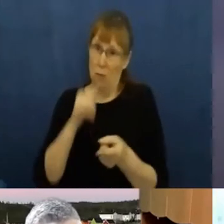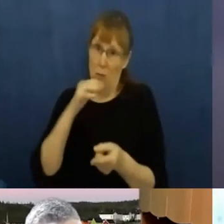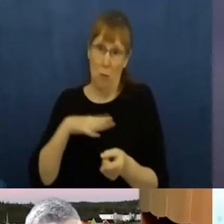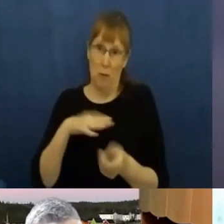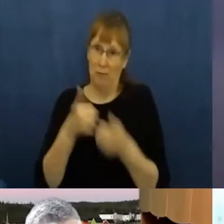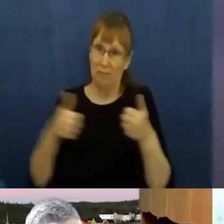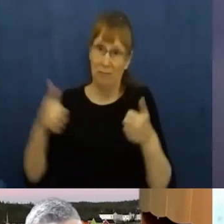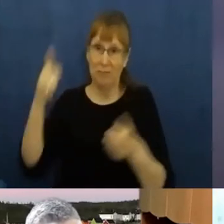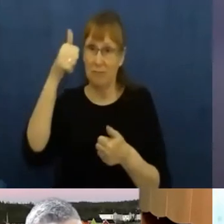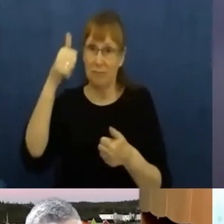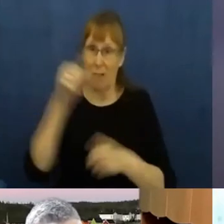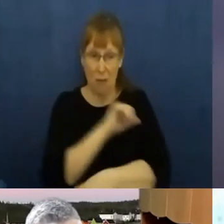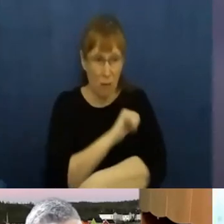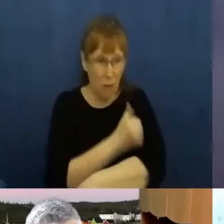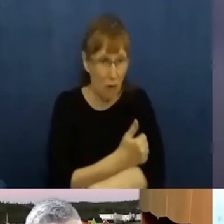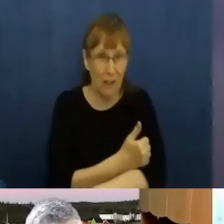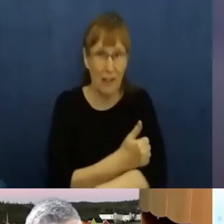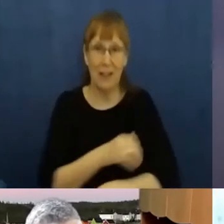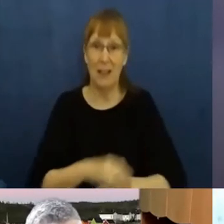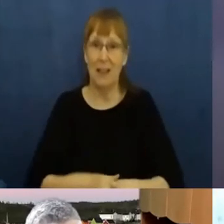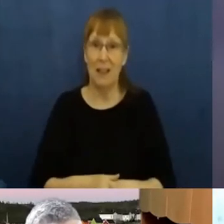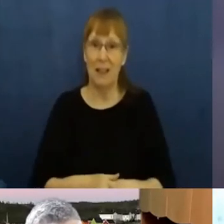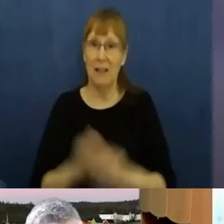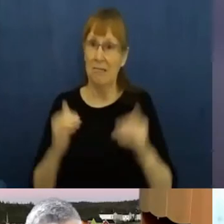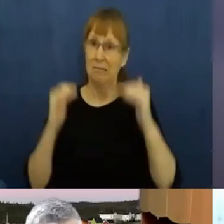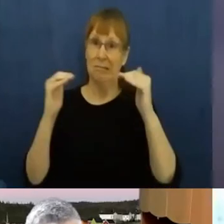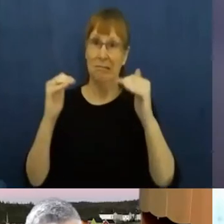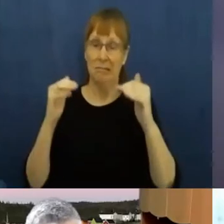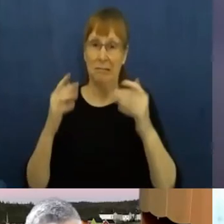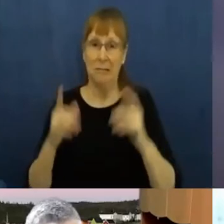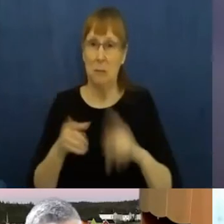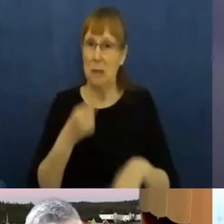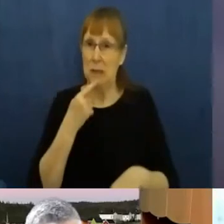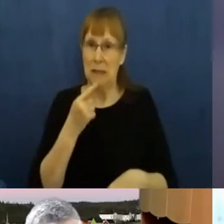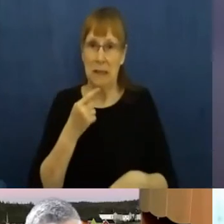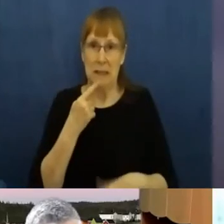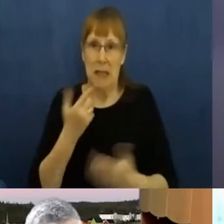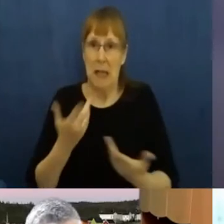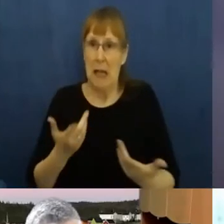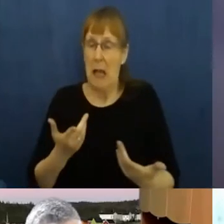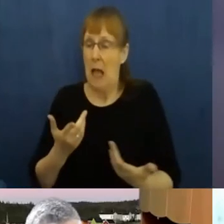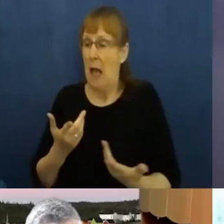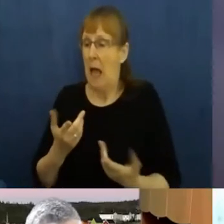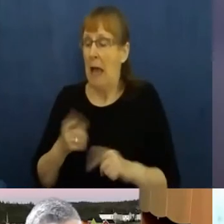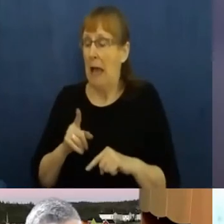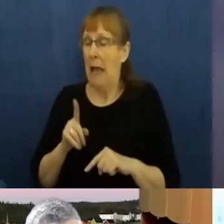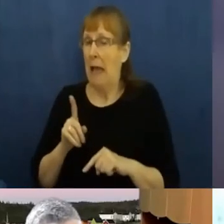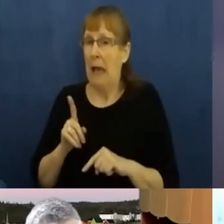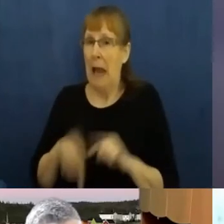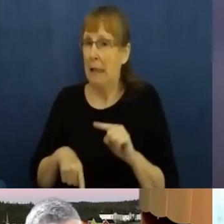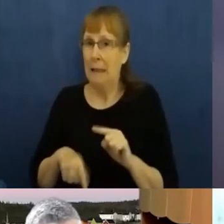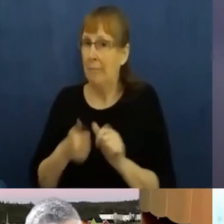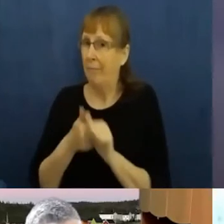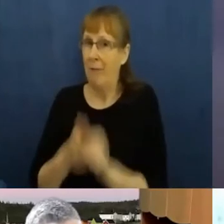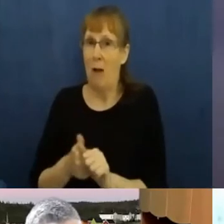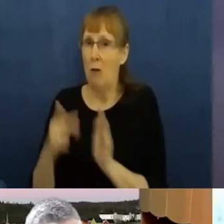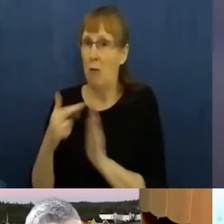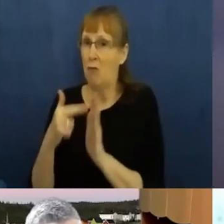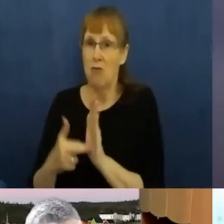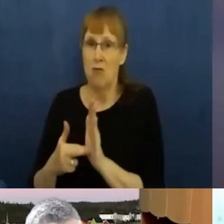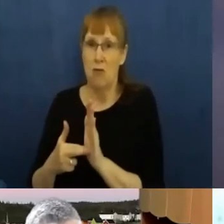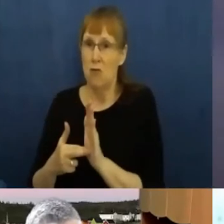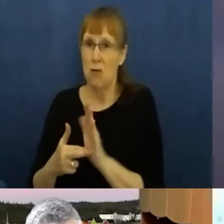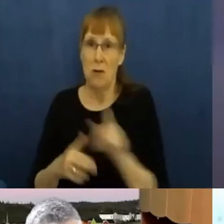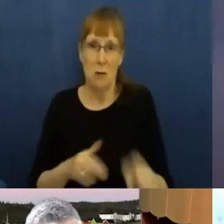a position of a certain amount of status and she just said, I just had to break the rules for my 13 year old.